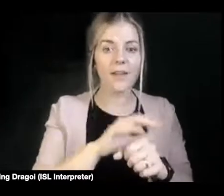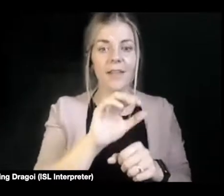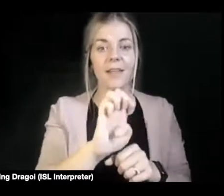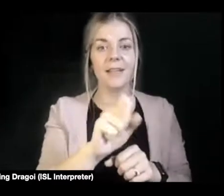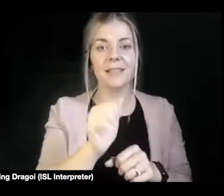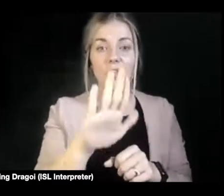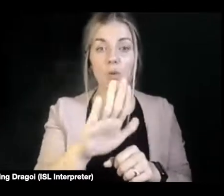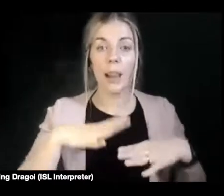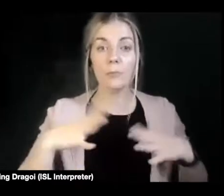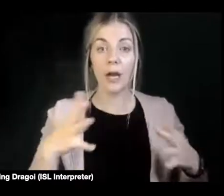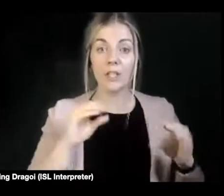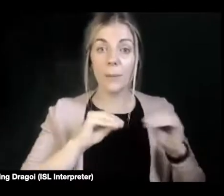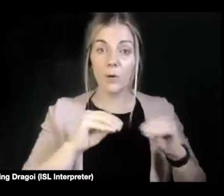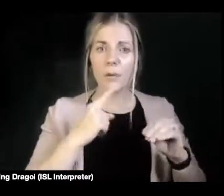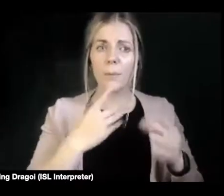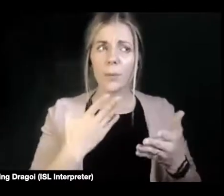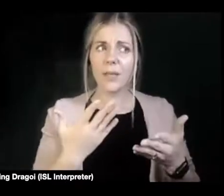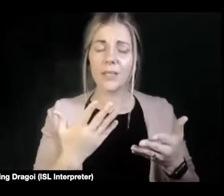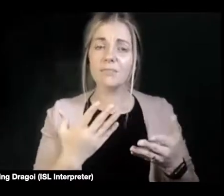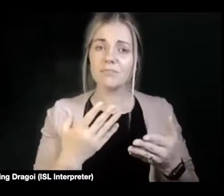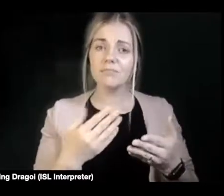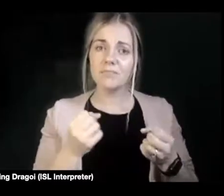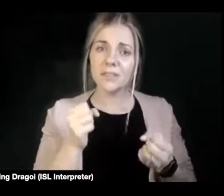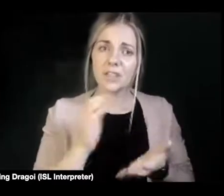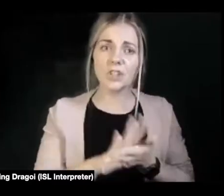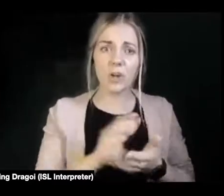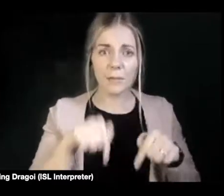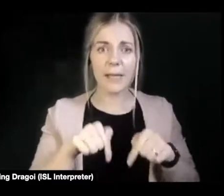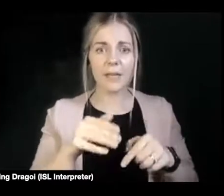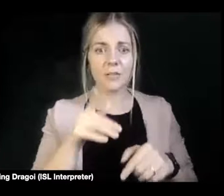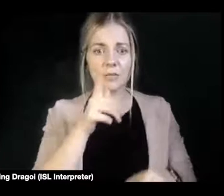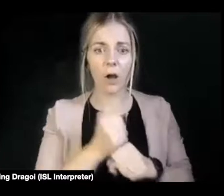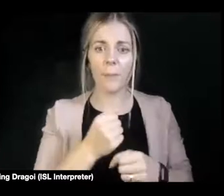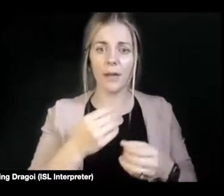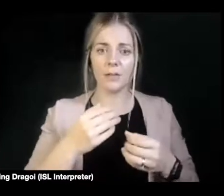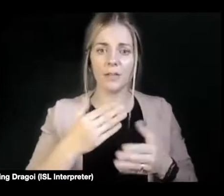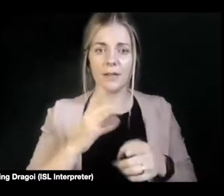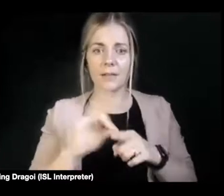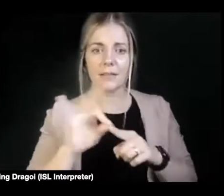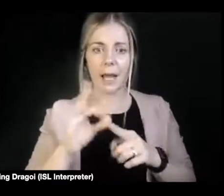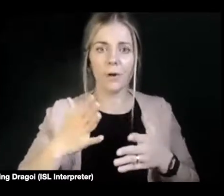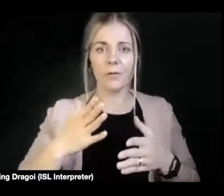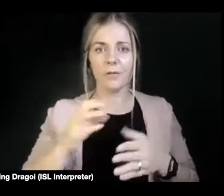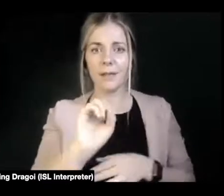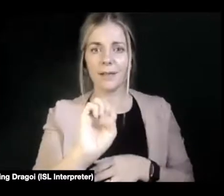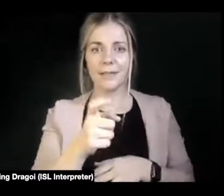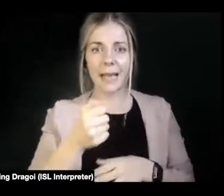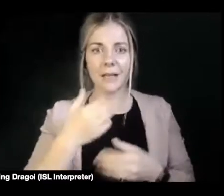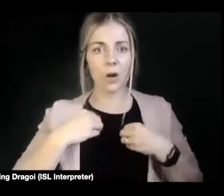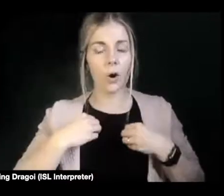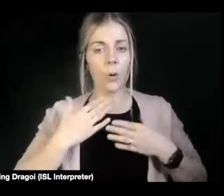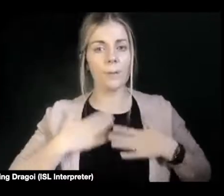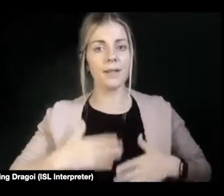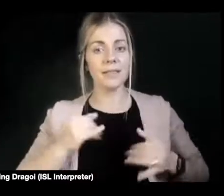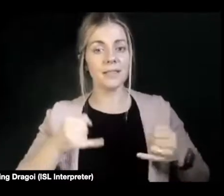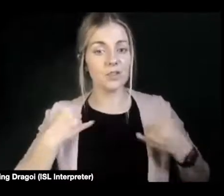these conversations about our own bodies and the types of sex we enjoy. Just like the LGBTQIA community has